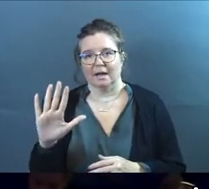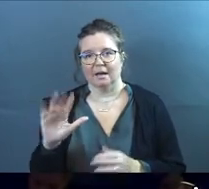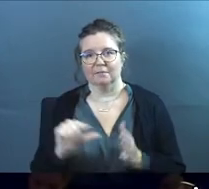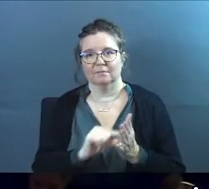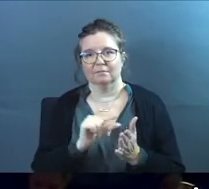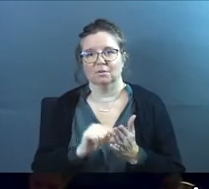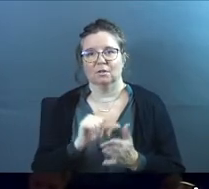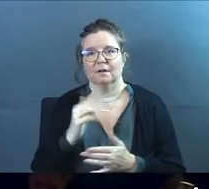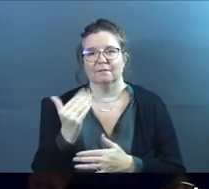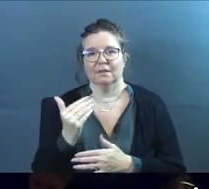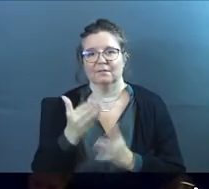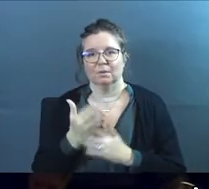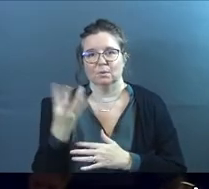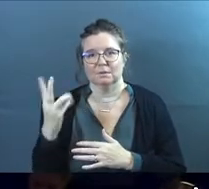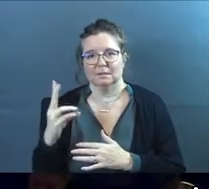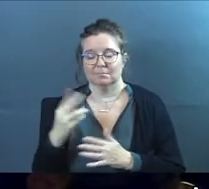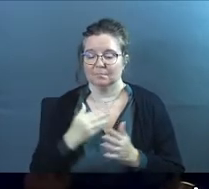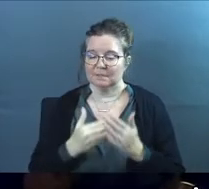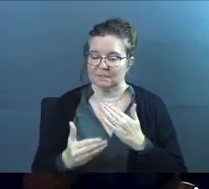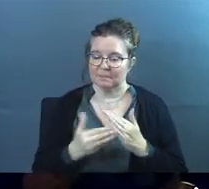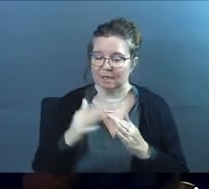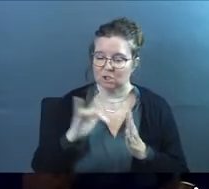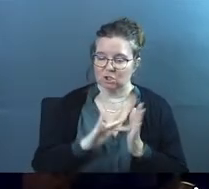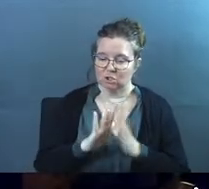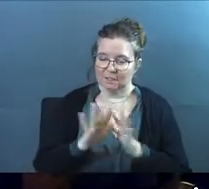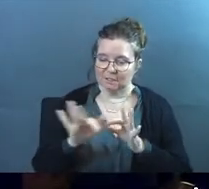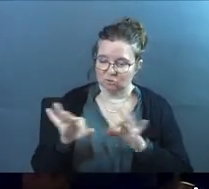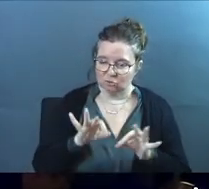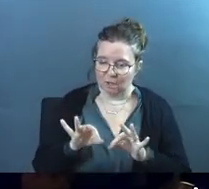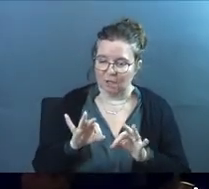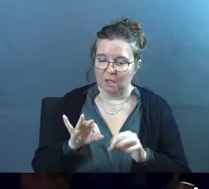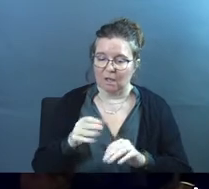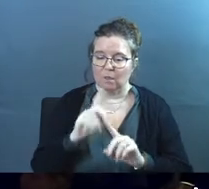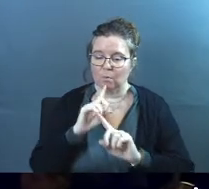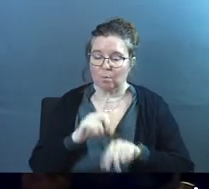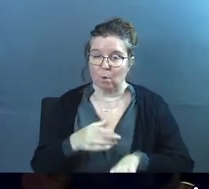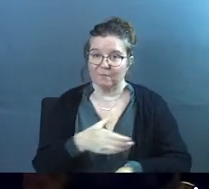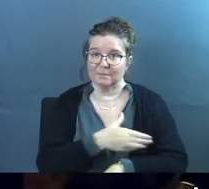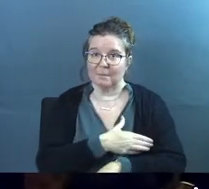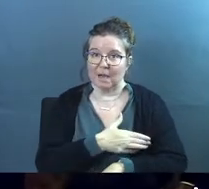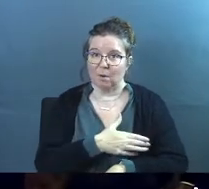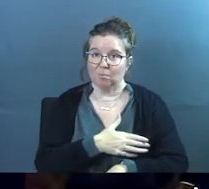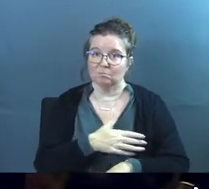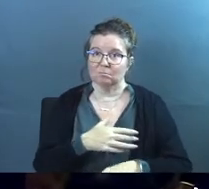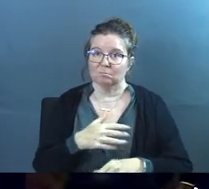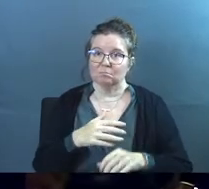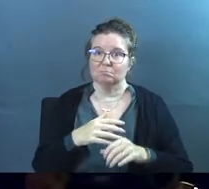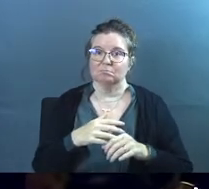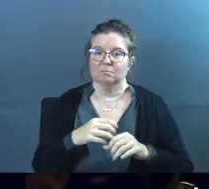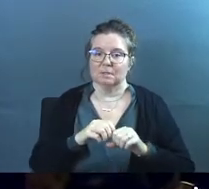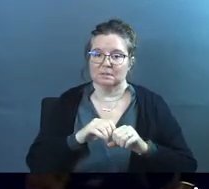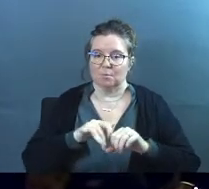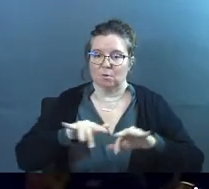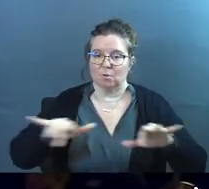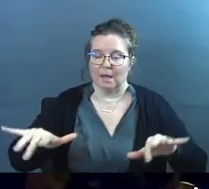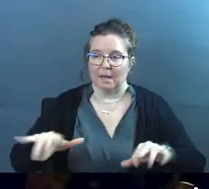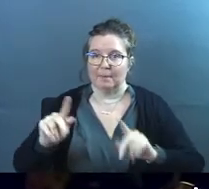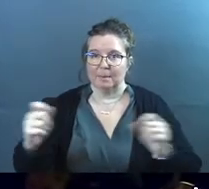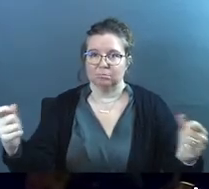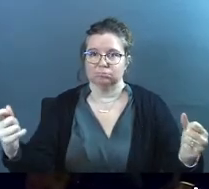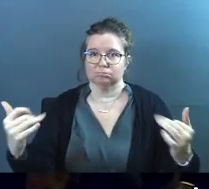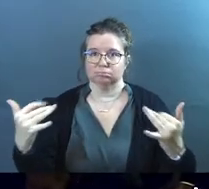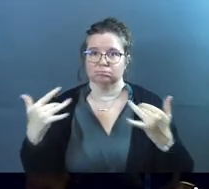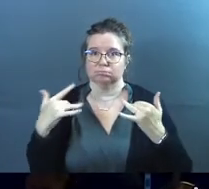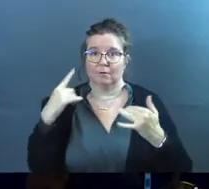Jesus's instructions, the report of his power spread even faster, and the vast crowds came to hear him preach and to be healed of their diseases.